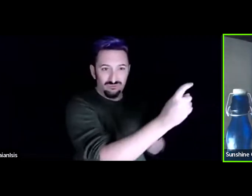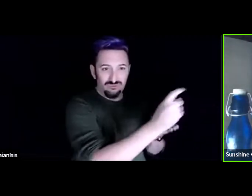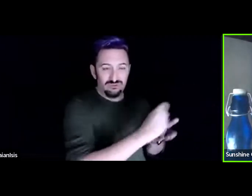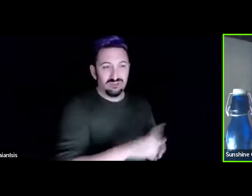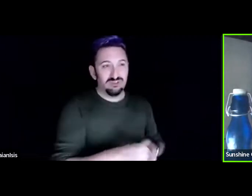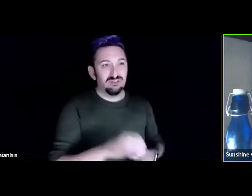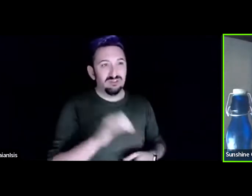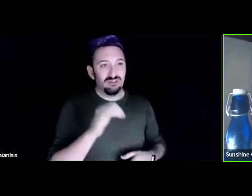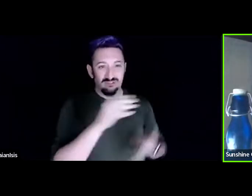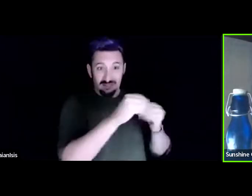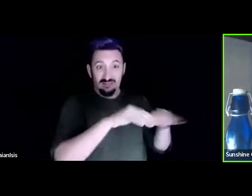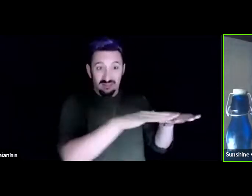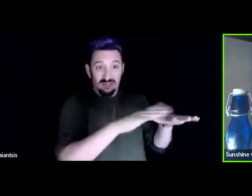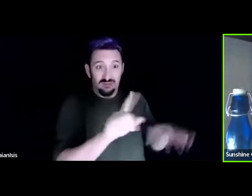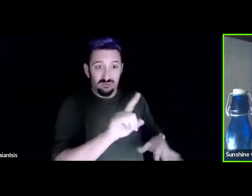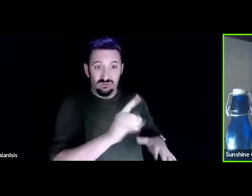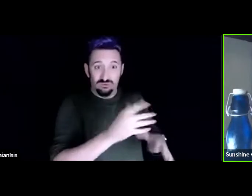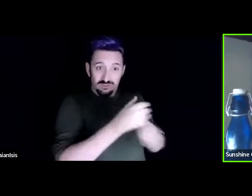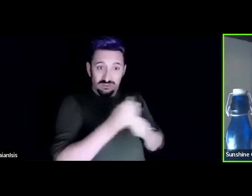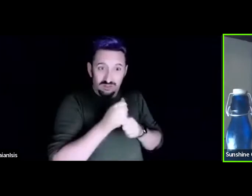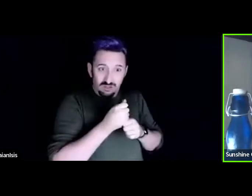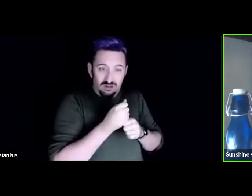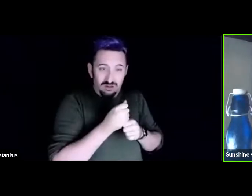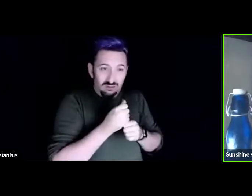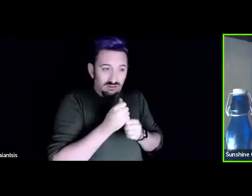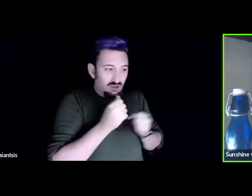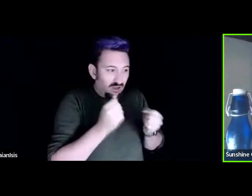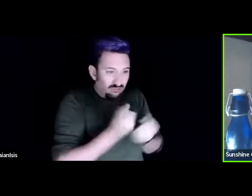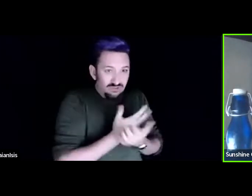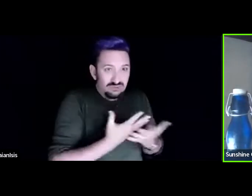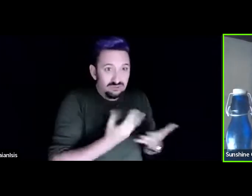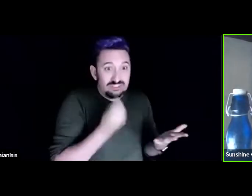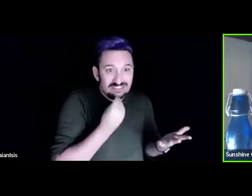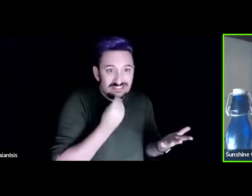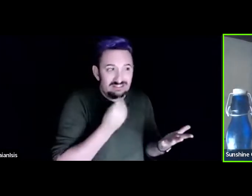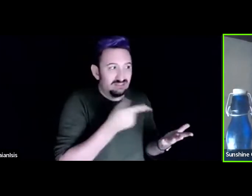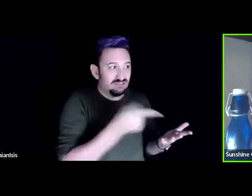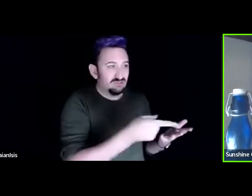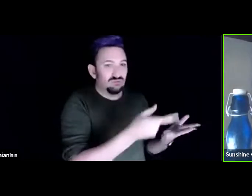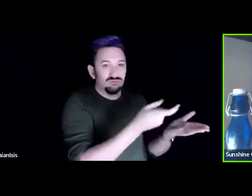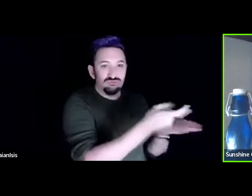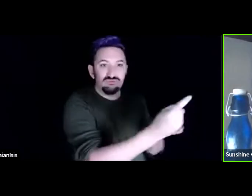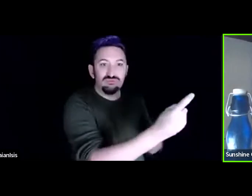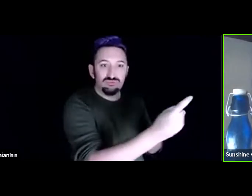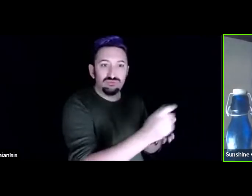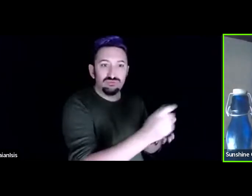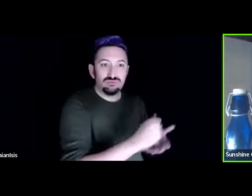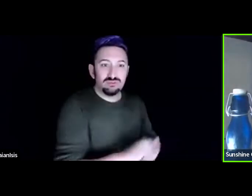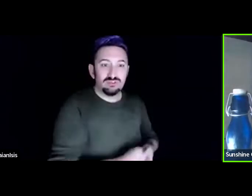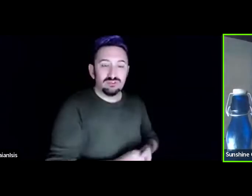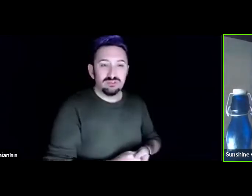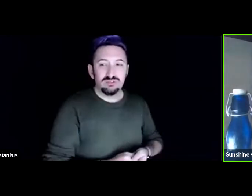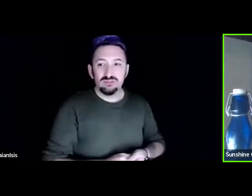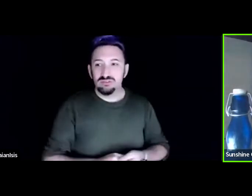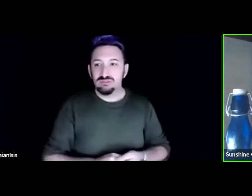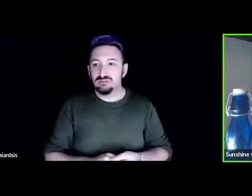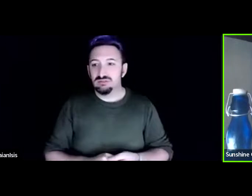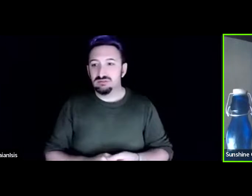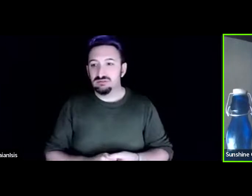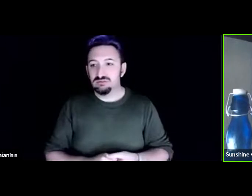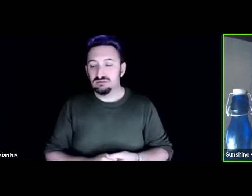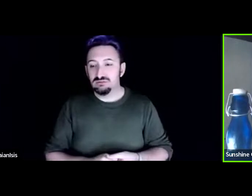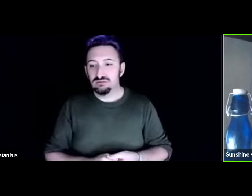for our relatives to thrive and to sustain themselves to this day. So